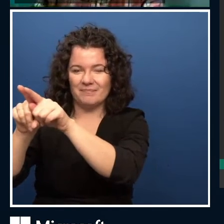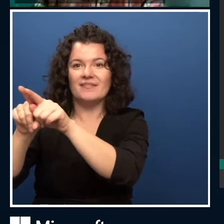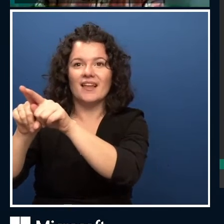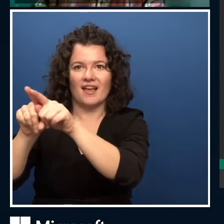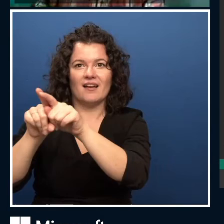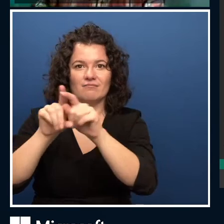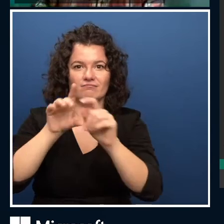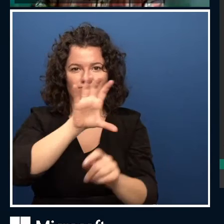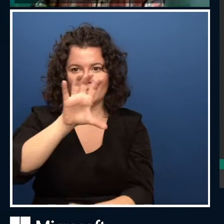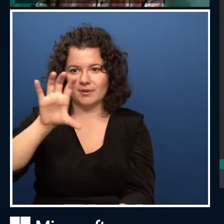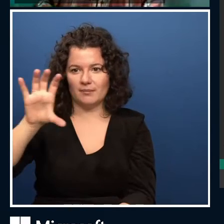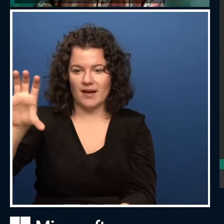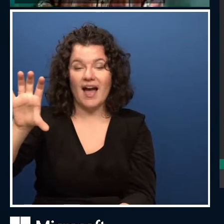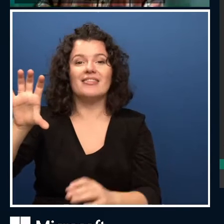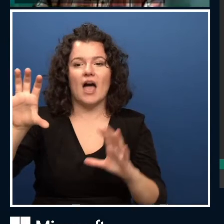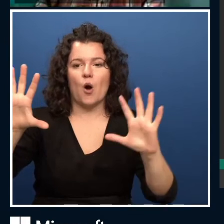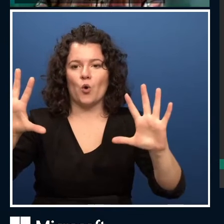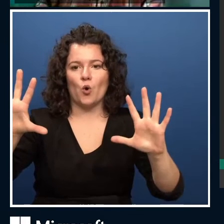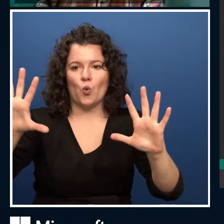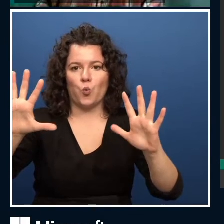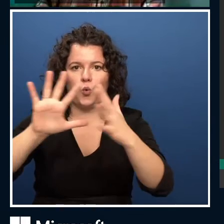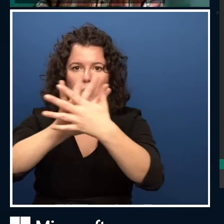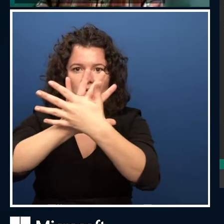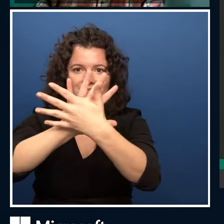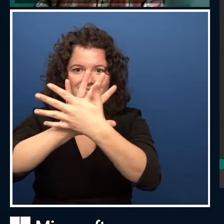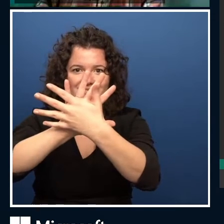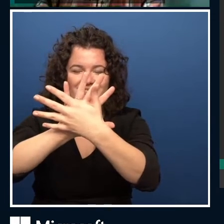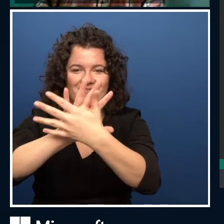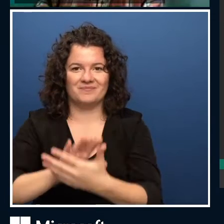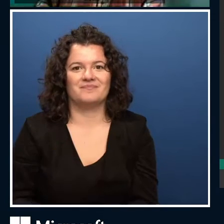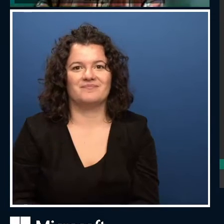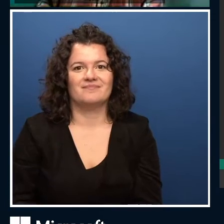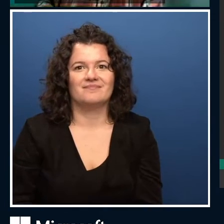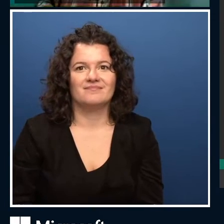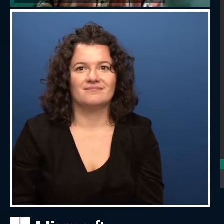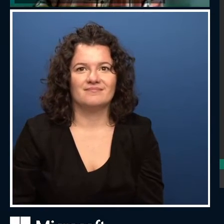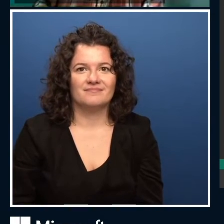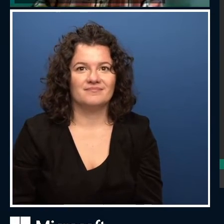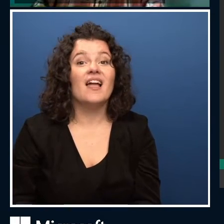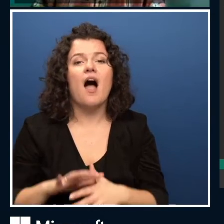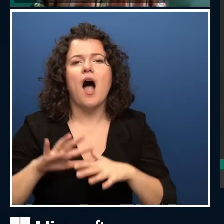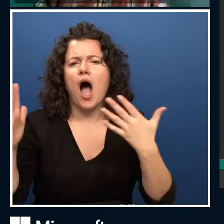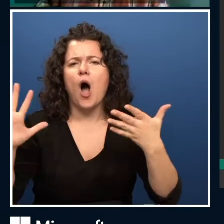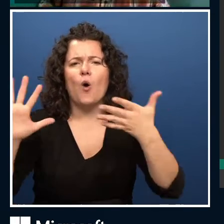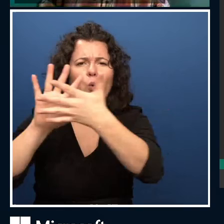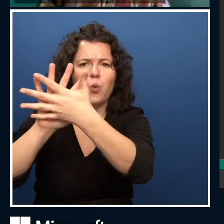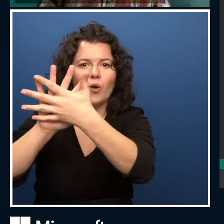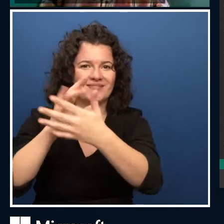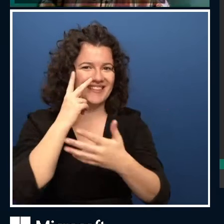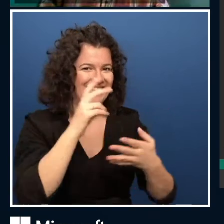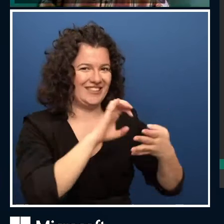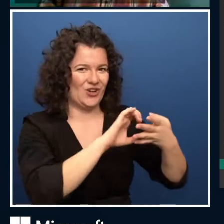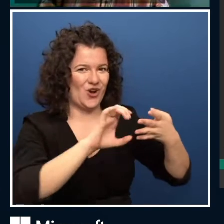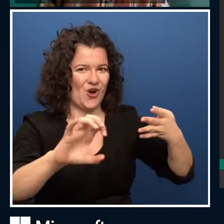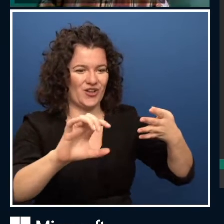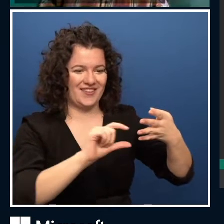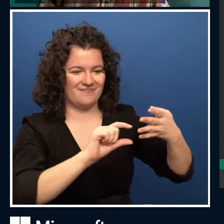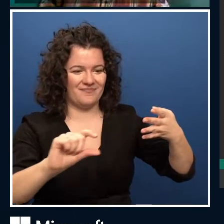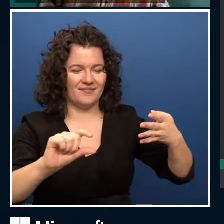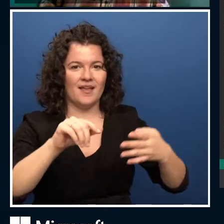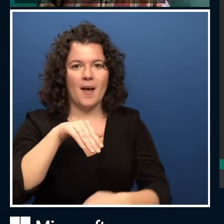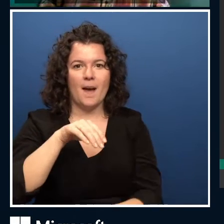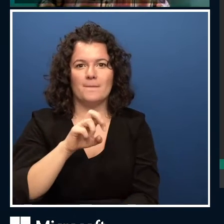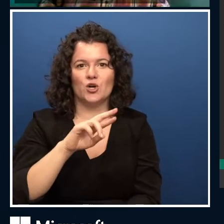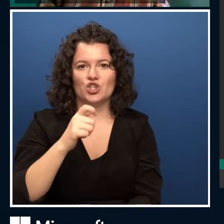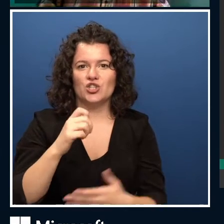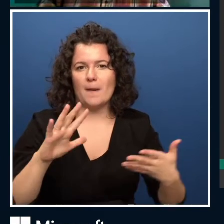result. And to mix all of them together, I have the small function here. We do the merge and here is the portrait that we